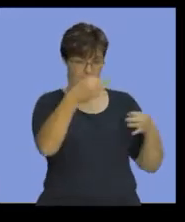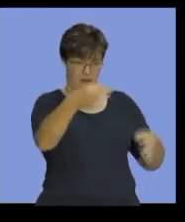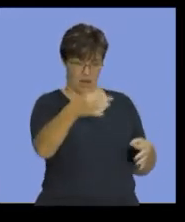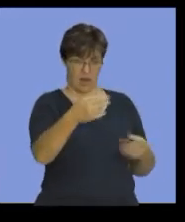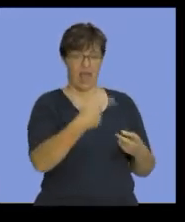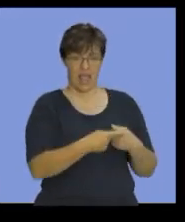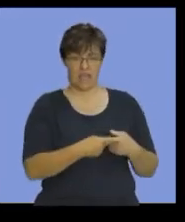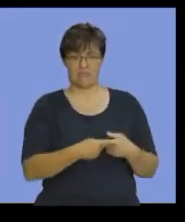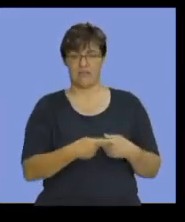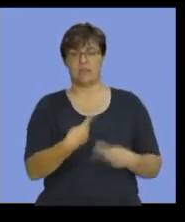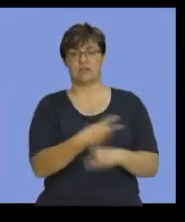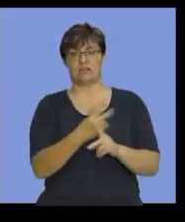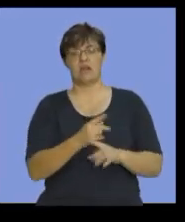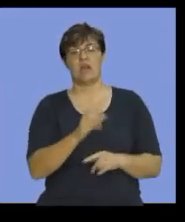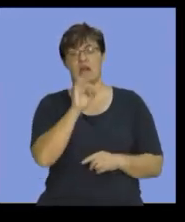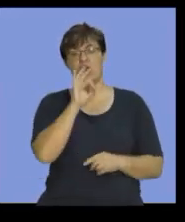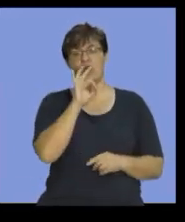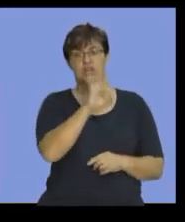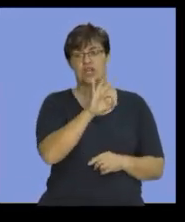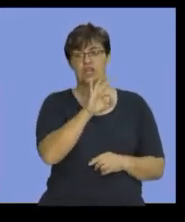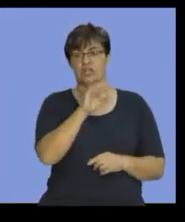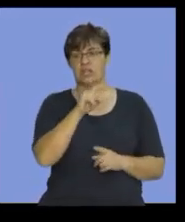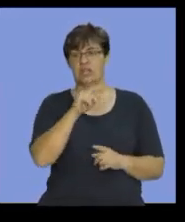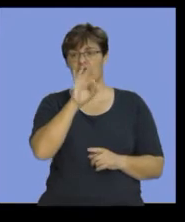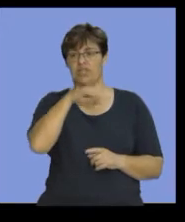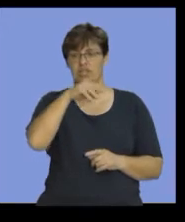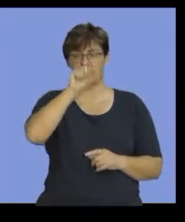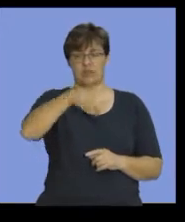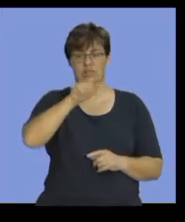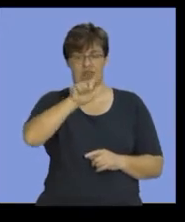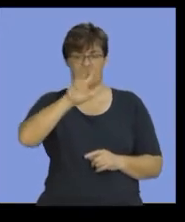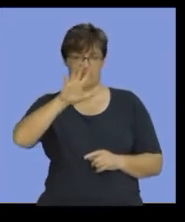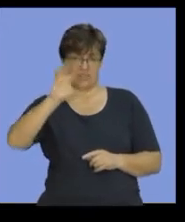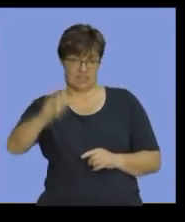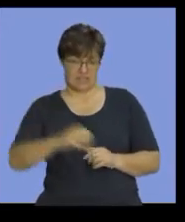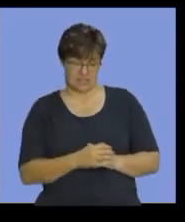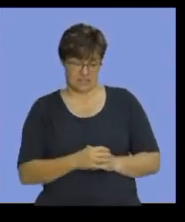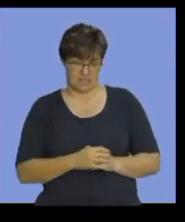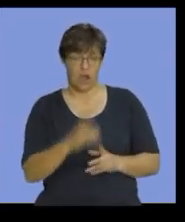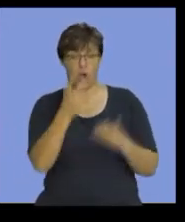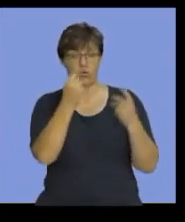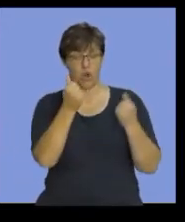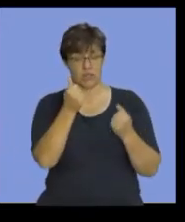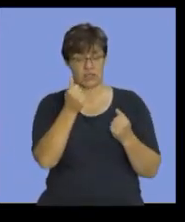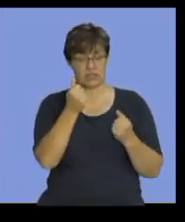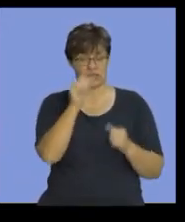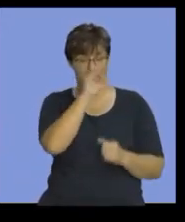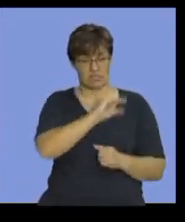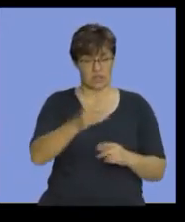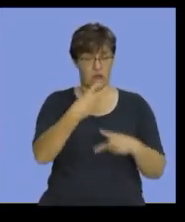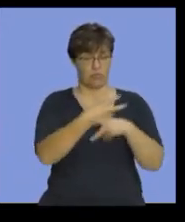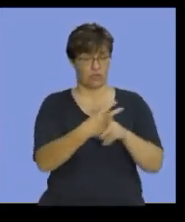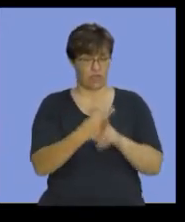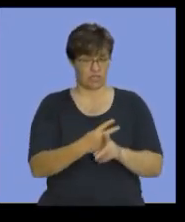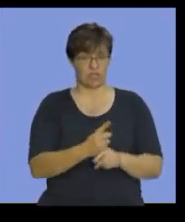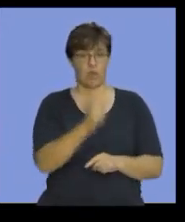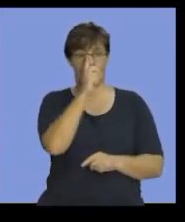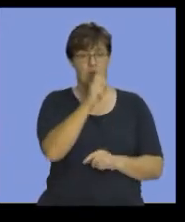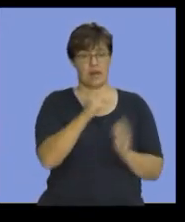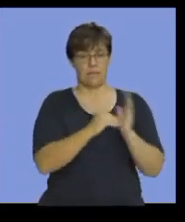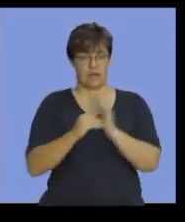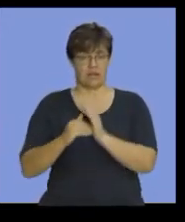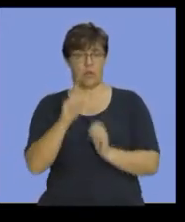manufacture 13,750. And there, obviously, you'll take your cost of production, which is 1